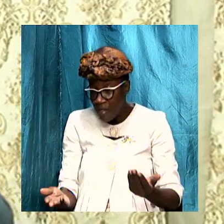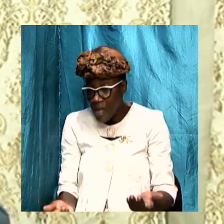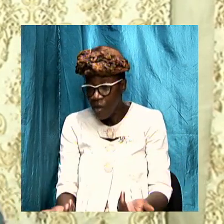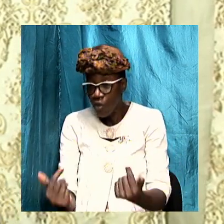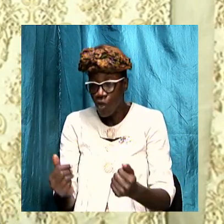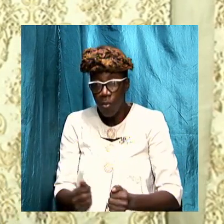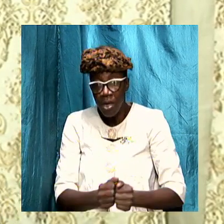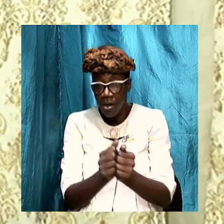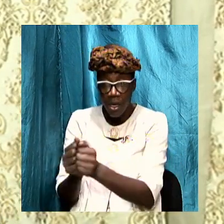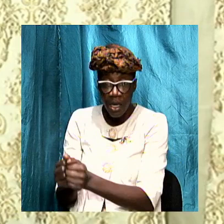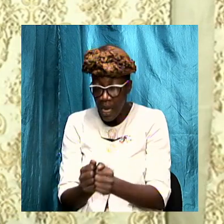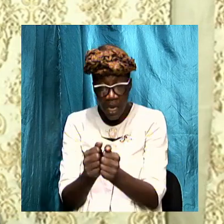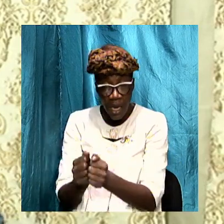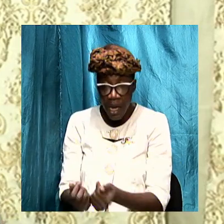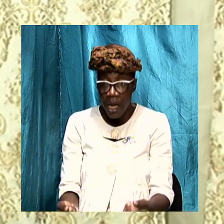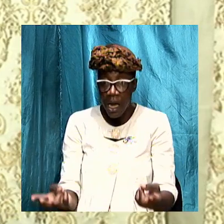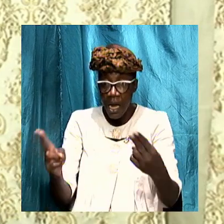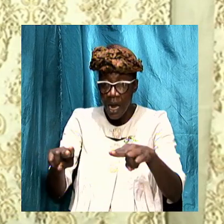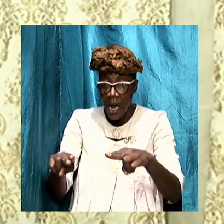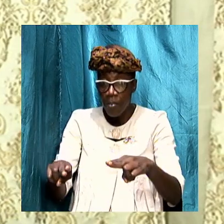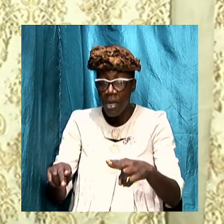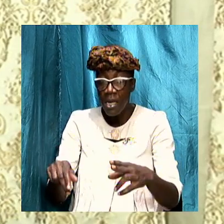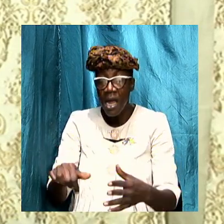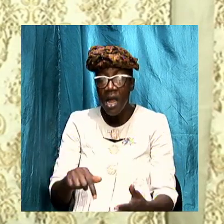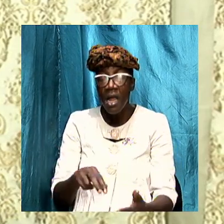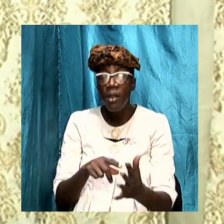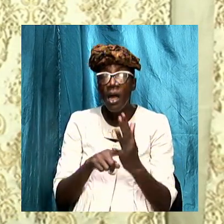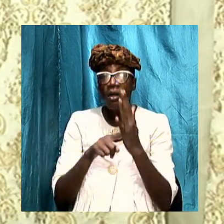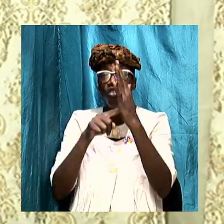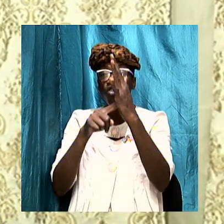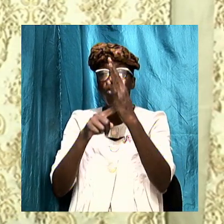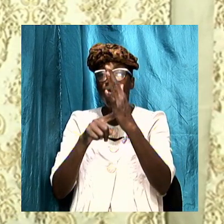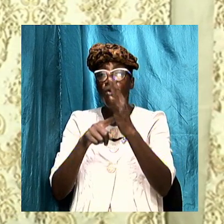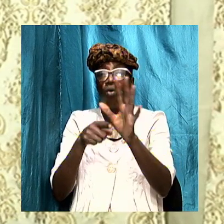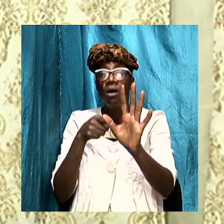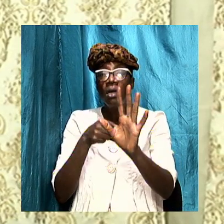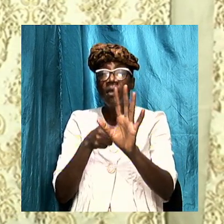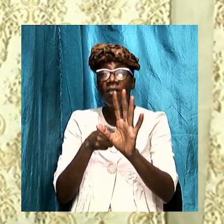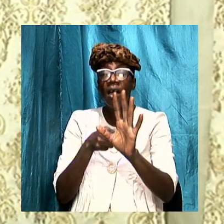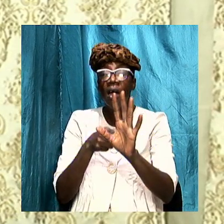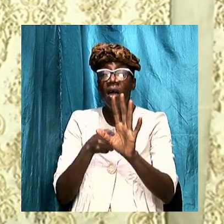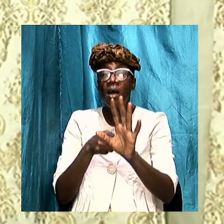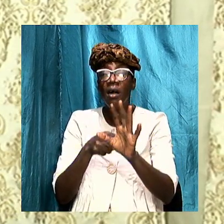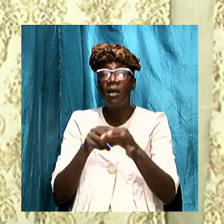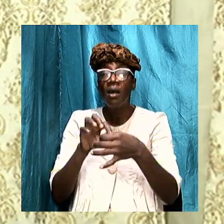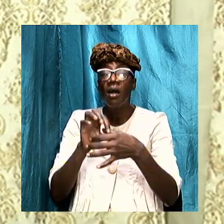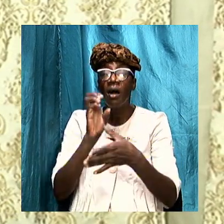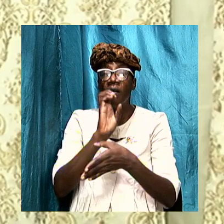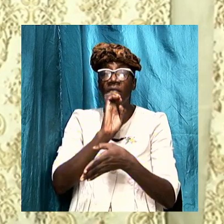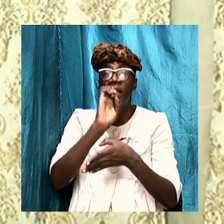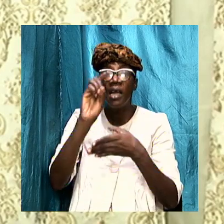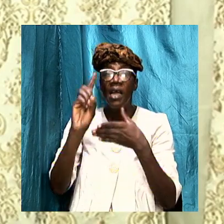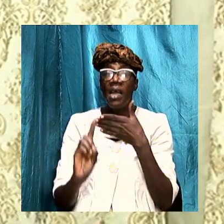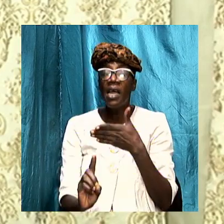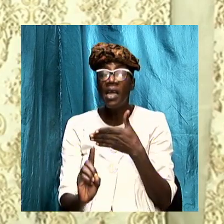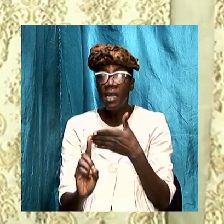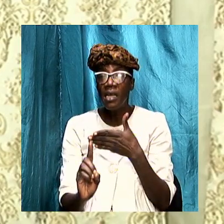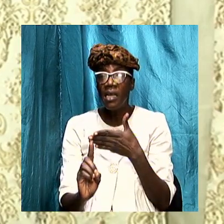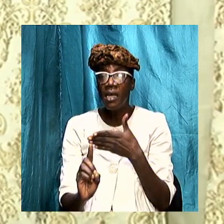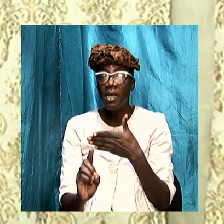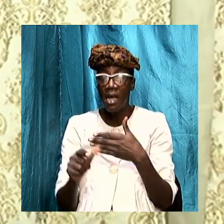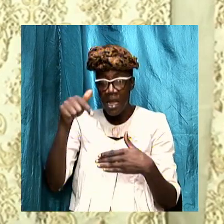starting to happen that signals the beginning of the end so to speak and it is in an